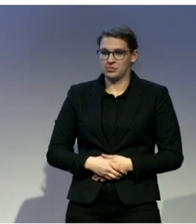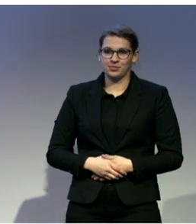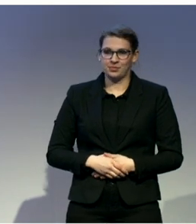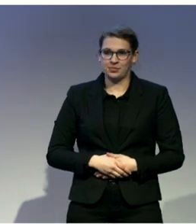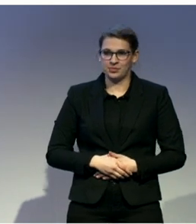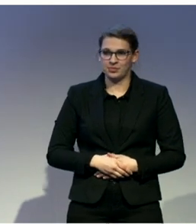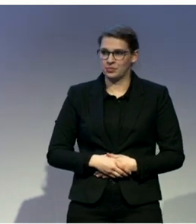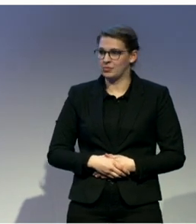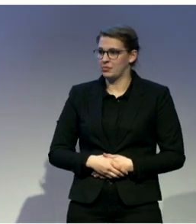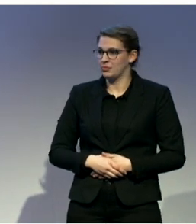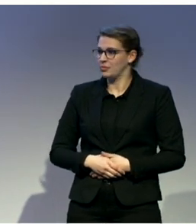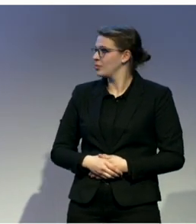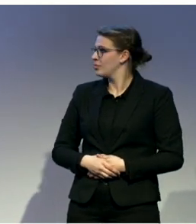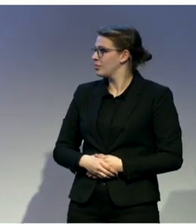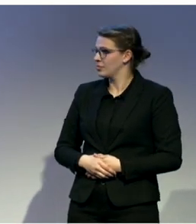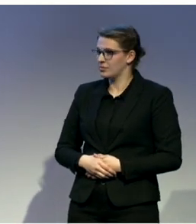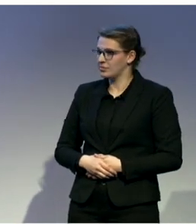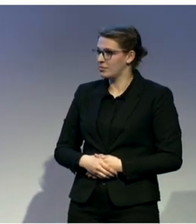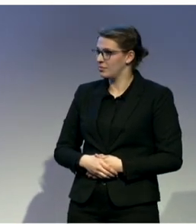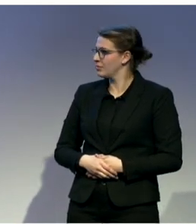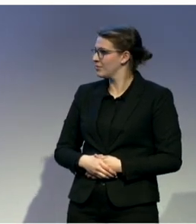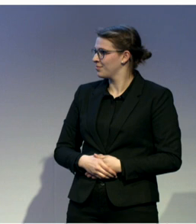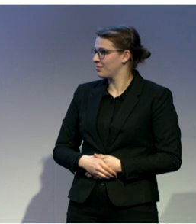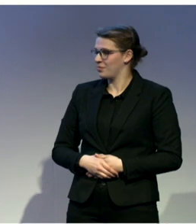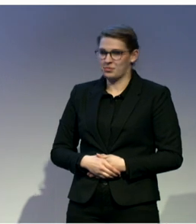I have to adjust the interpreter. No problem.